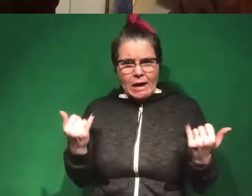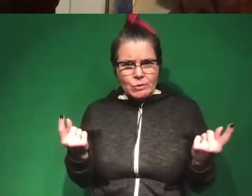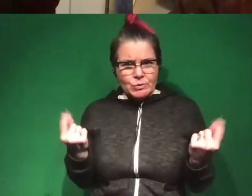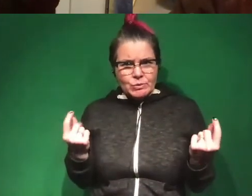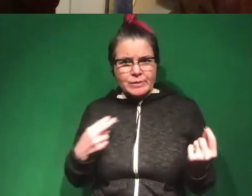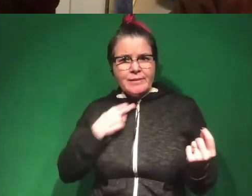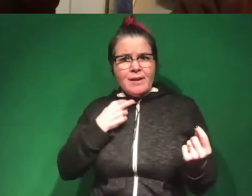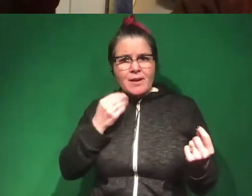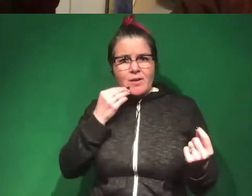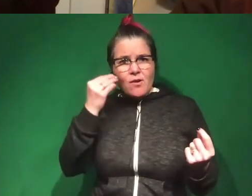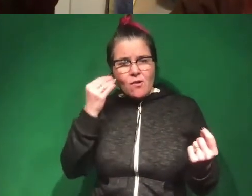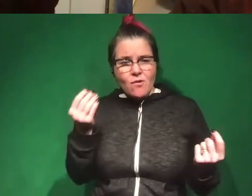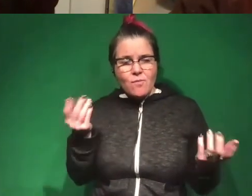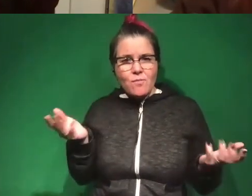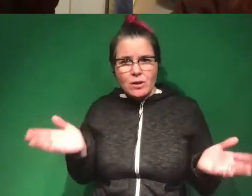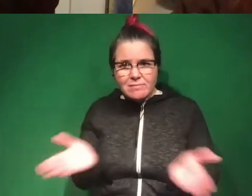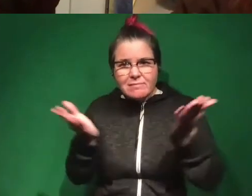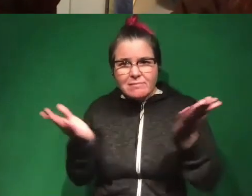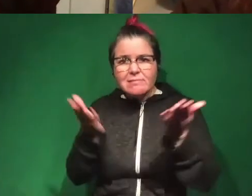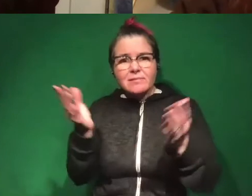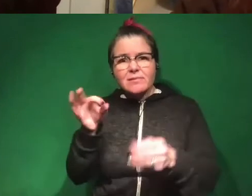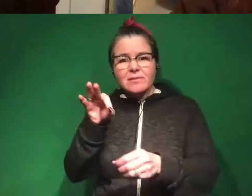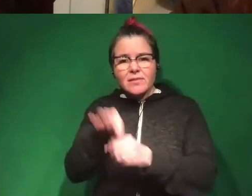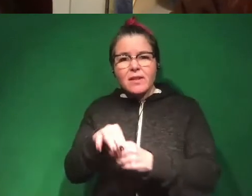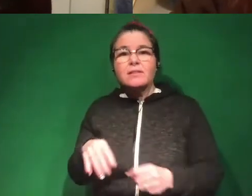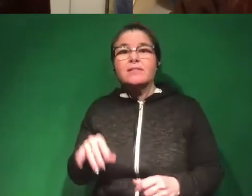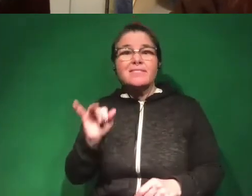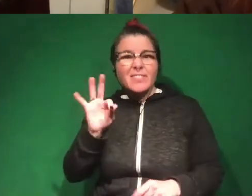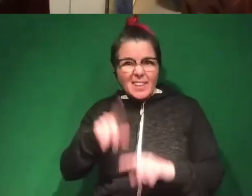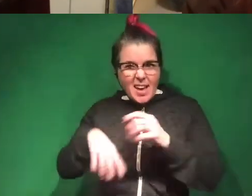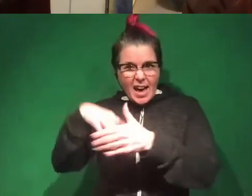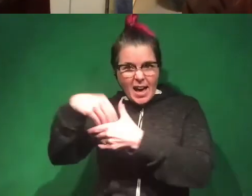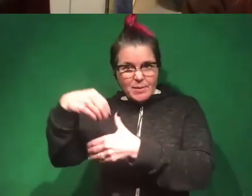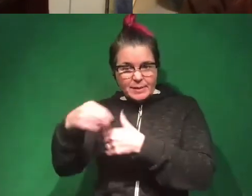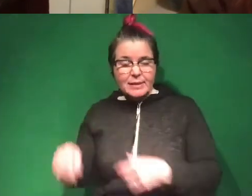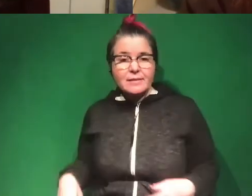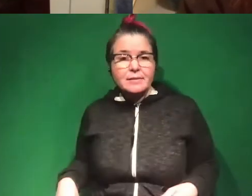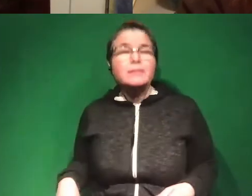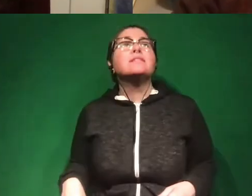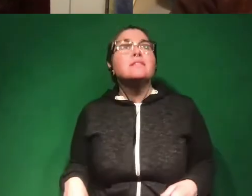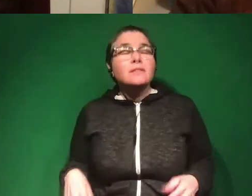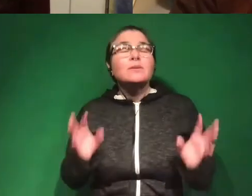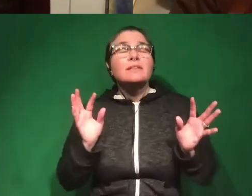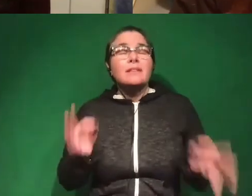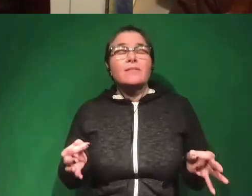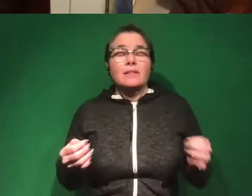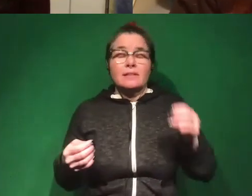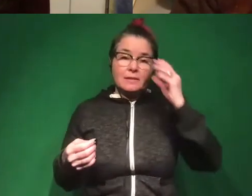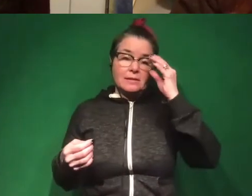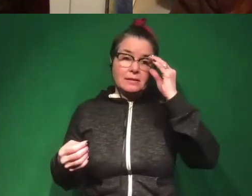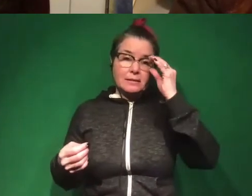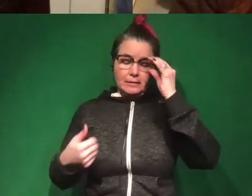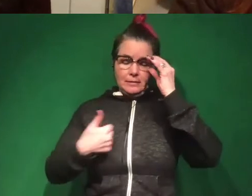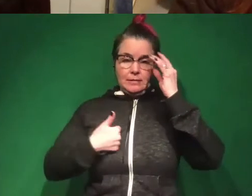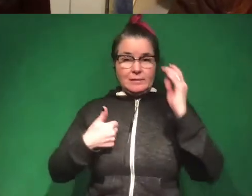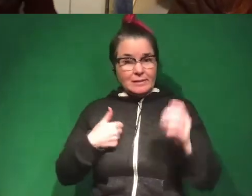elected if you can't go outside? Yeah, totally. And I, I too, you know, get